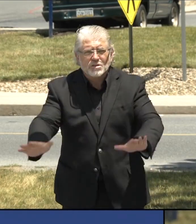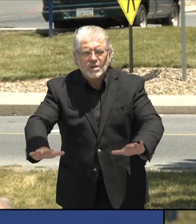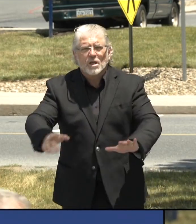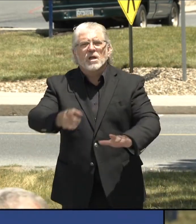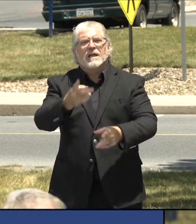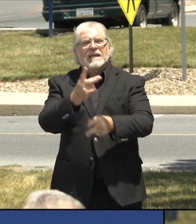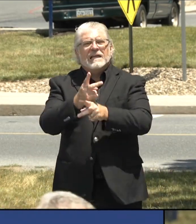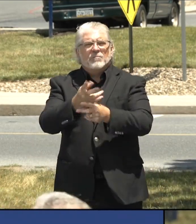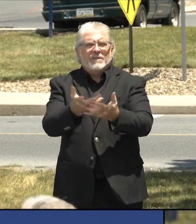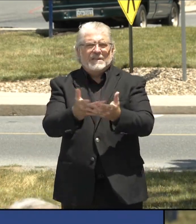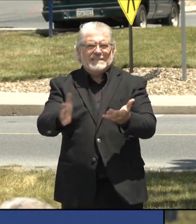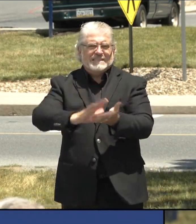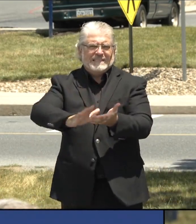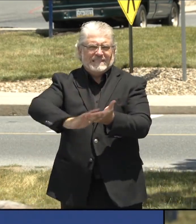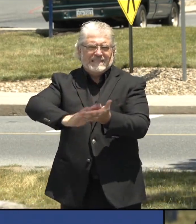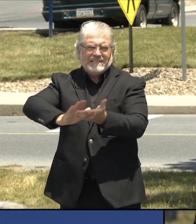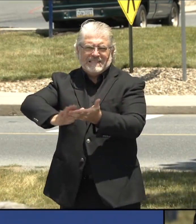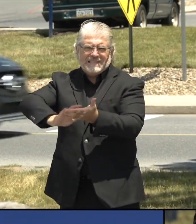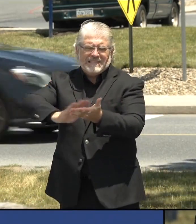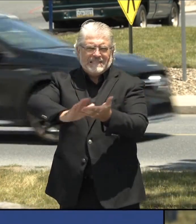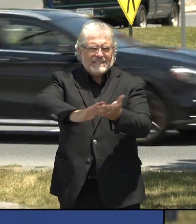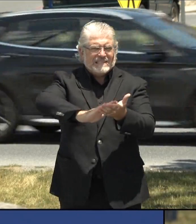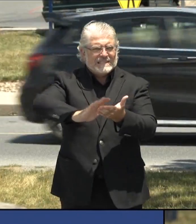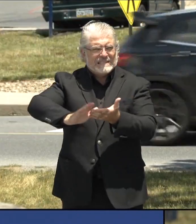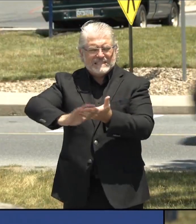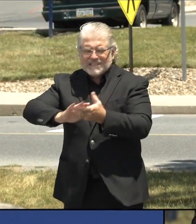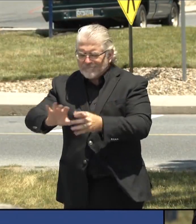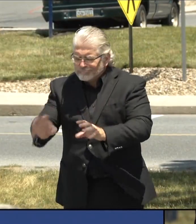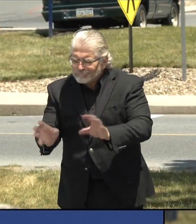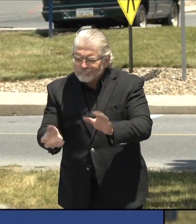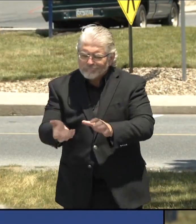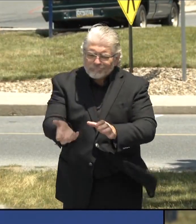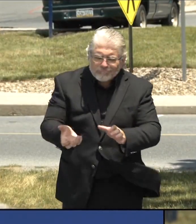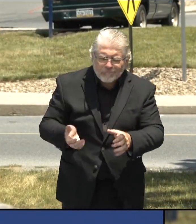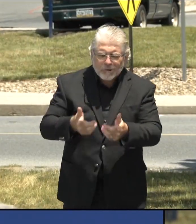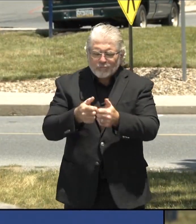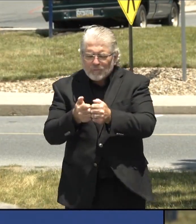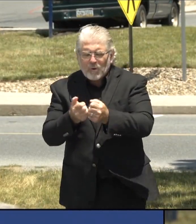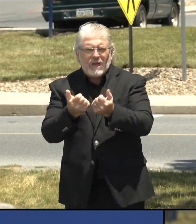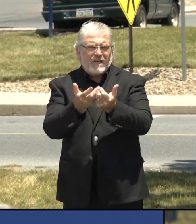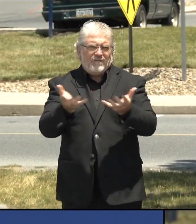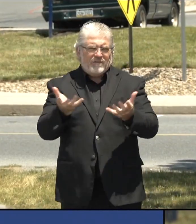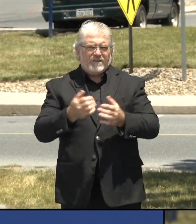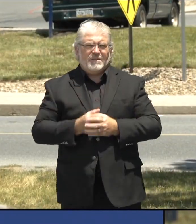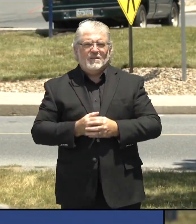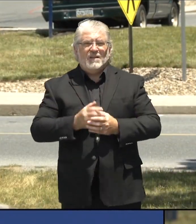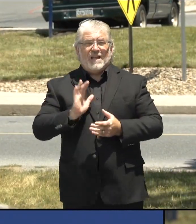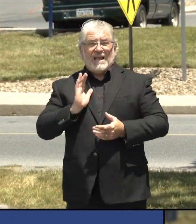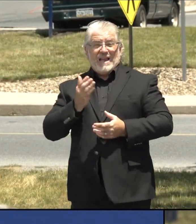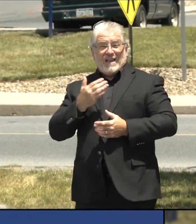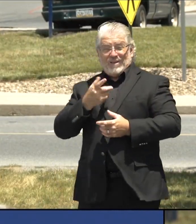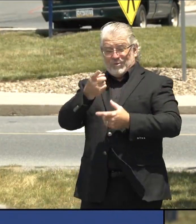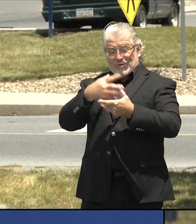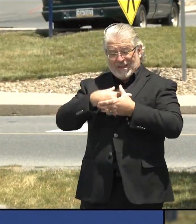face. And clean surfaces frequently. And please wear a mask when you leave the house.